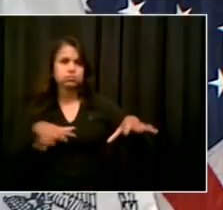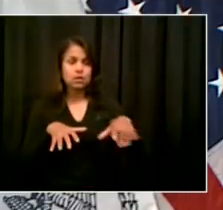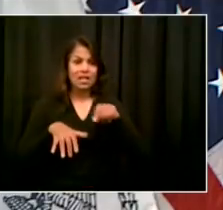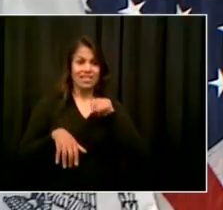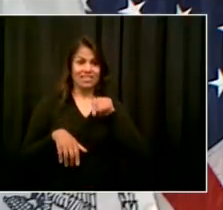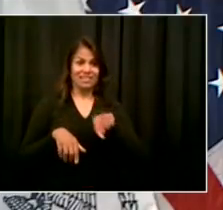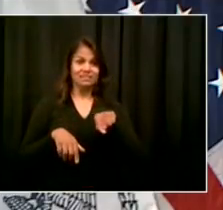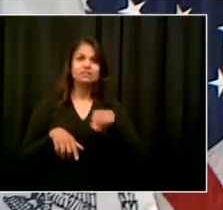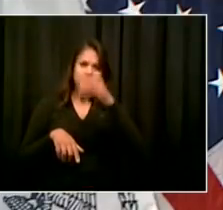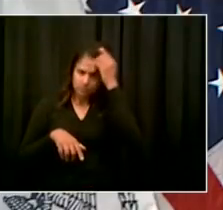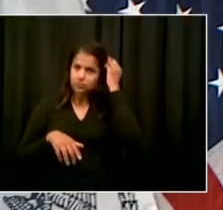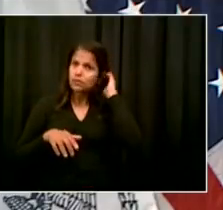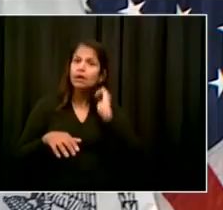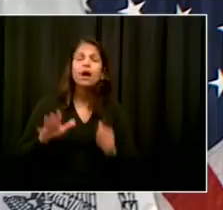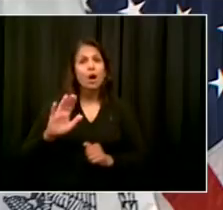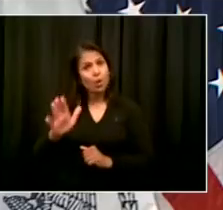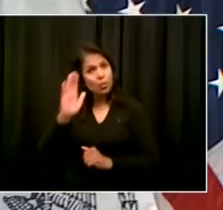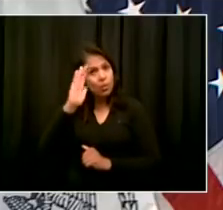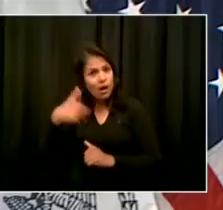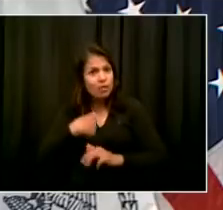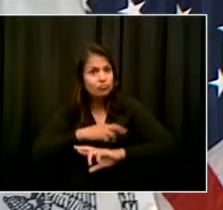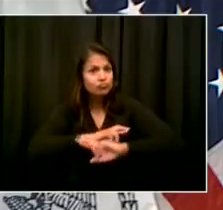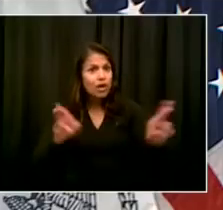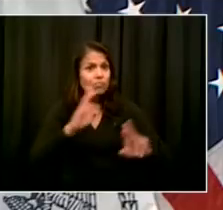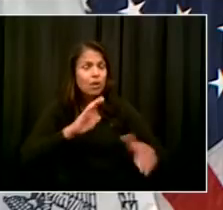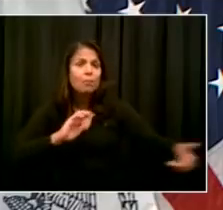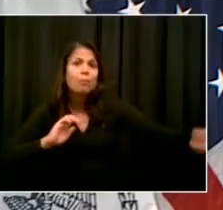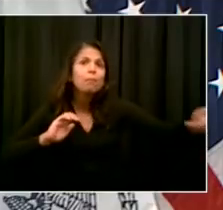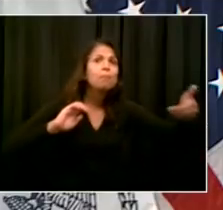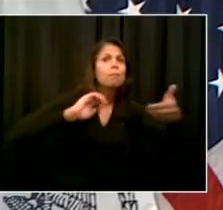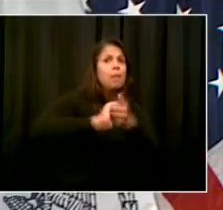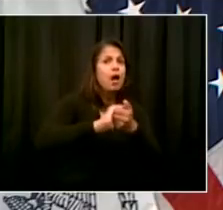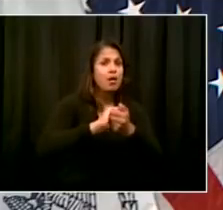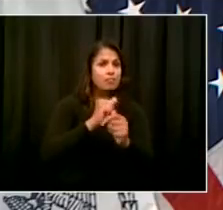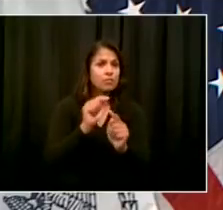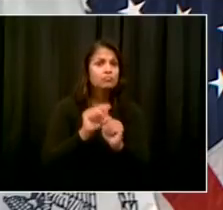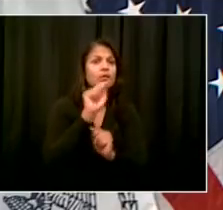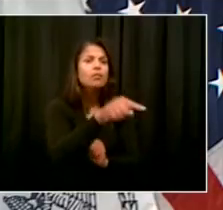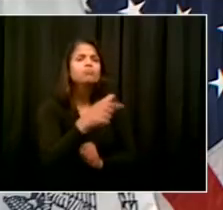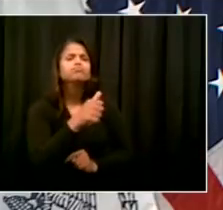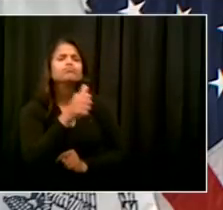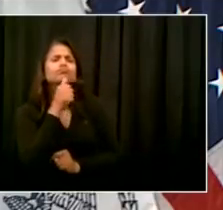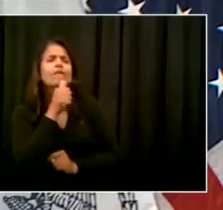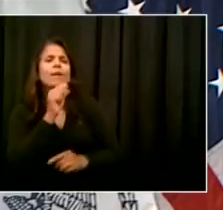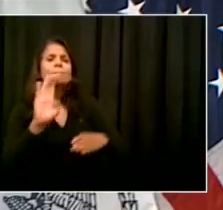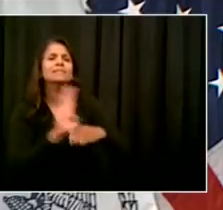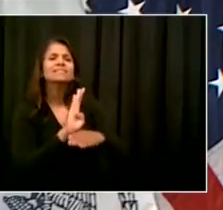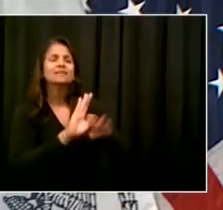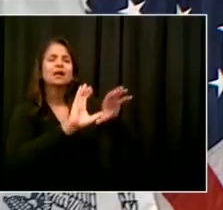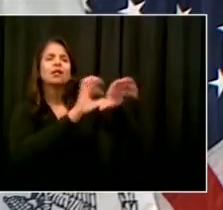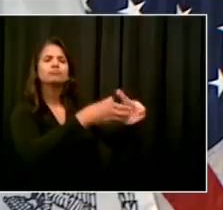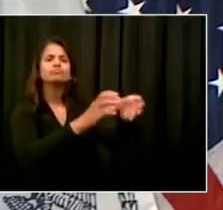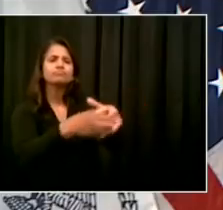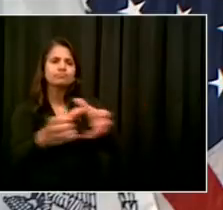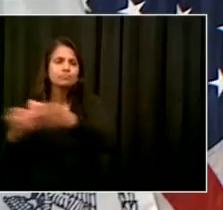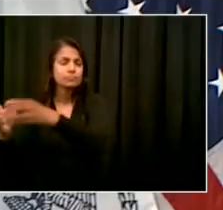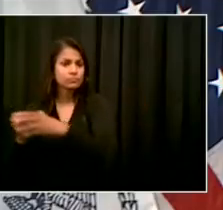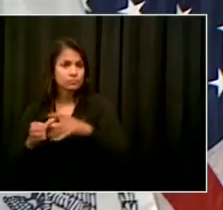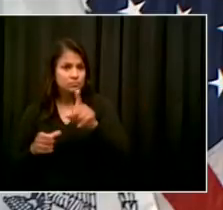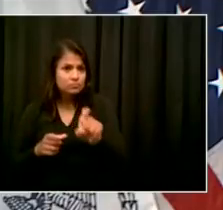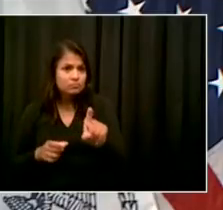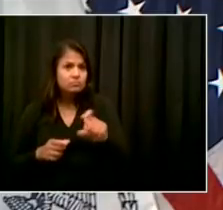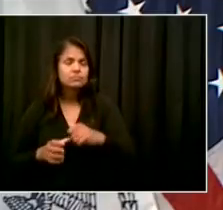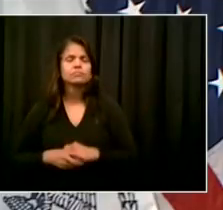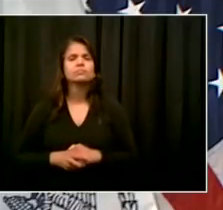see or follow. I appreciate the question a lot, Juliette. Look, I think this has been a matter of following